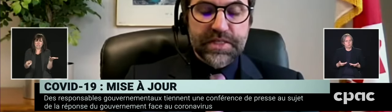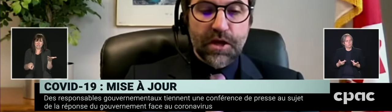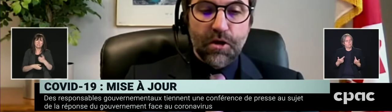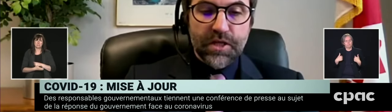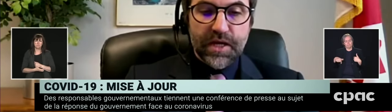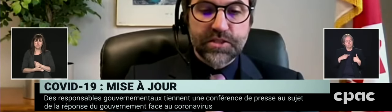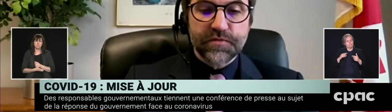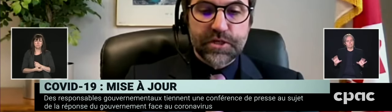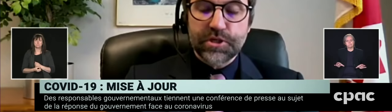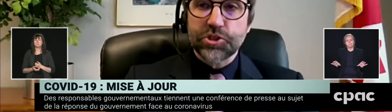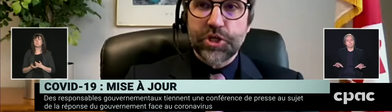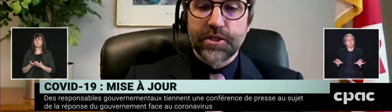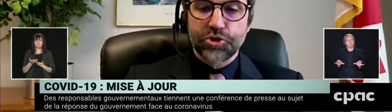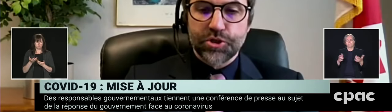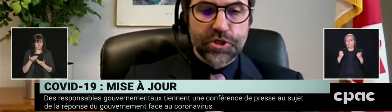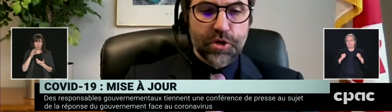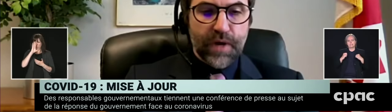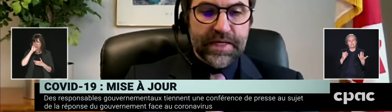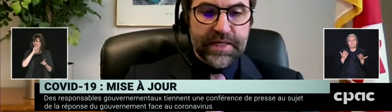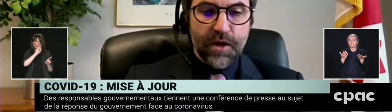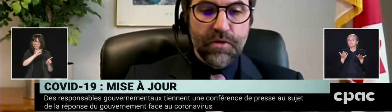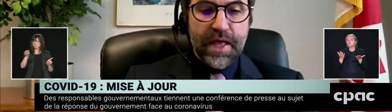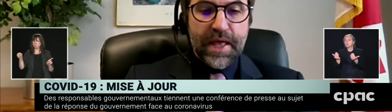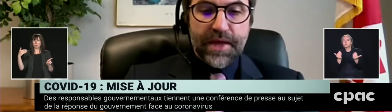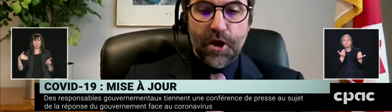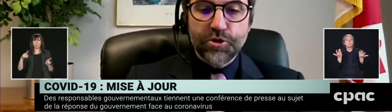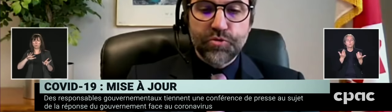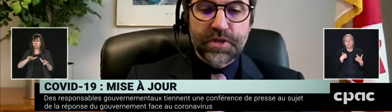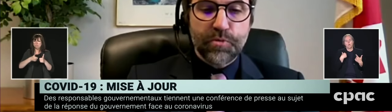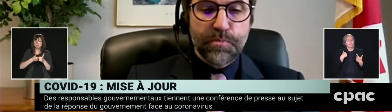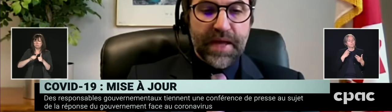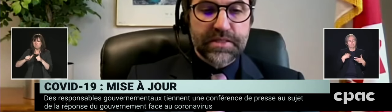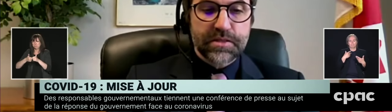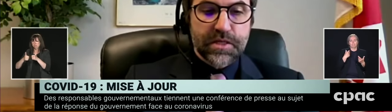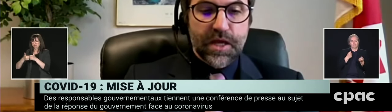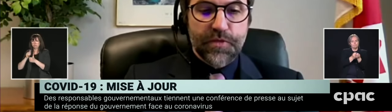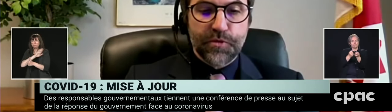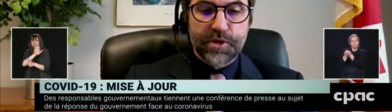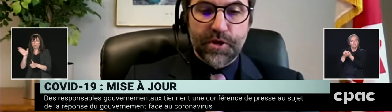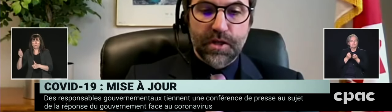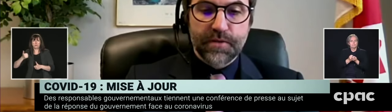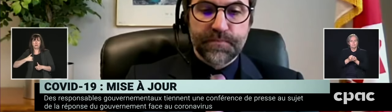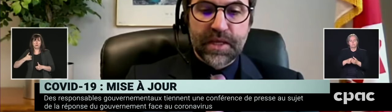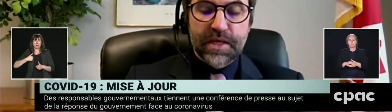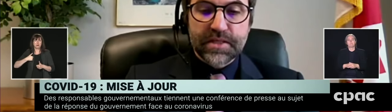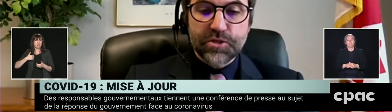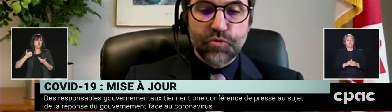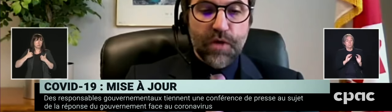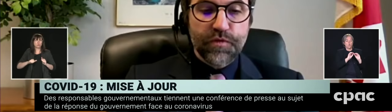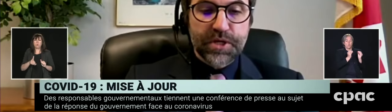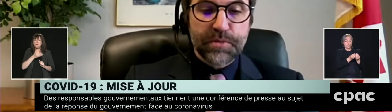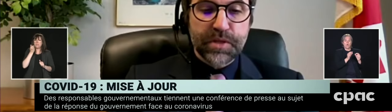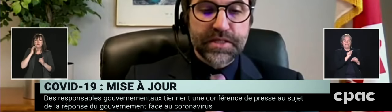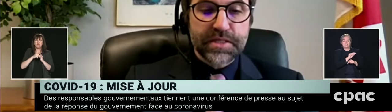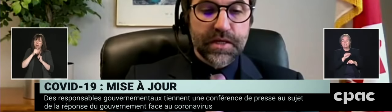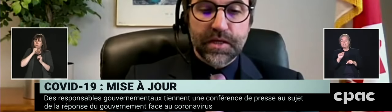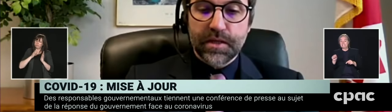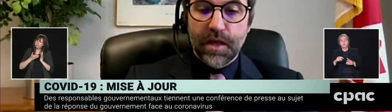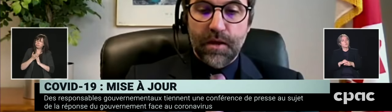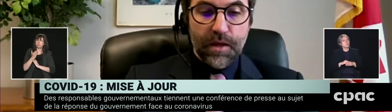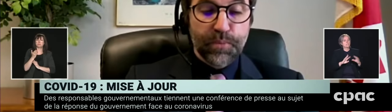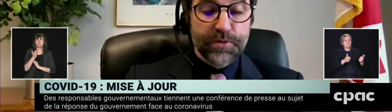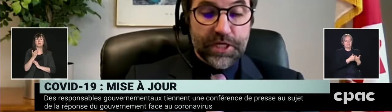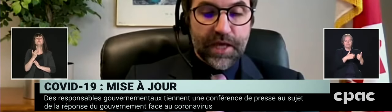are facing all kinds of serious challenges right now and are doing their best to get through it all. This is why we've put together